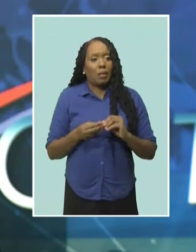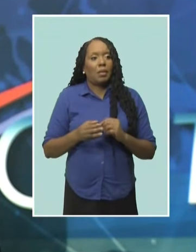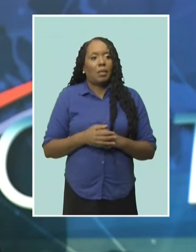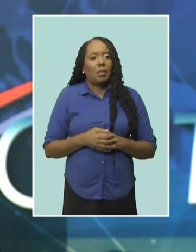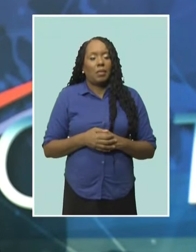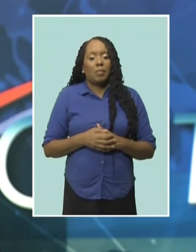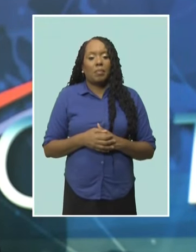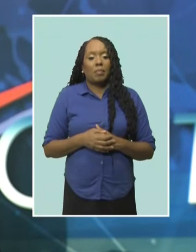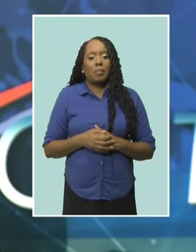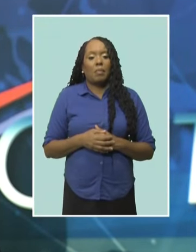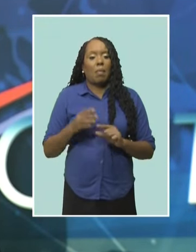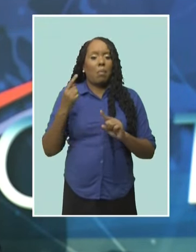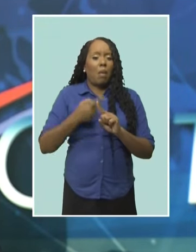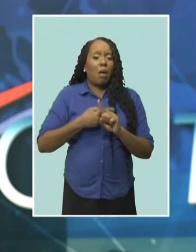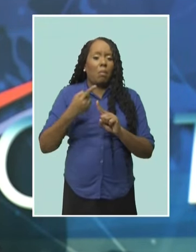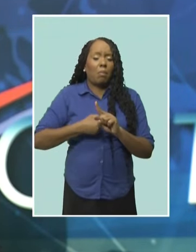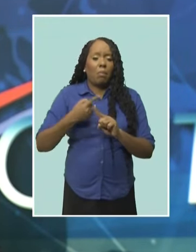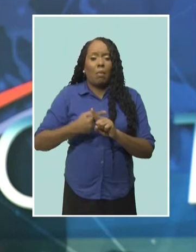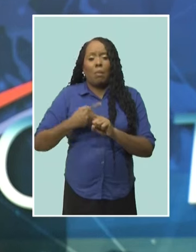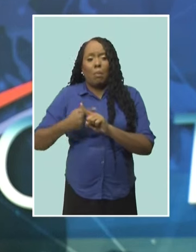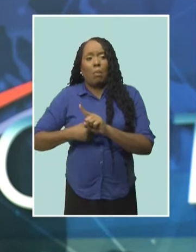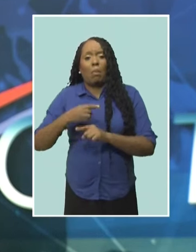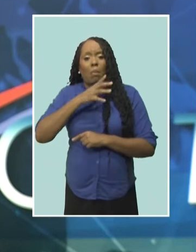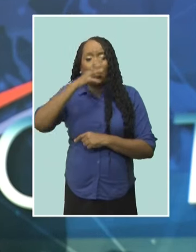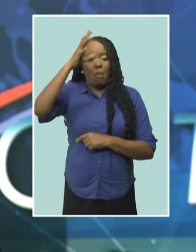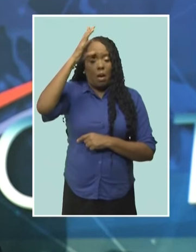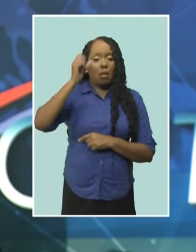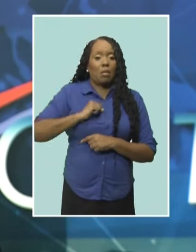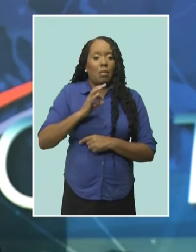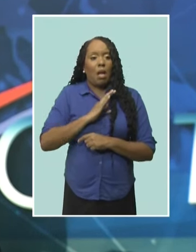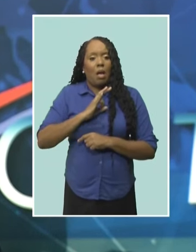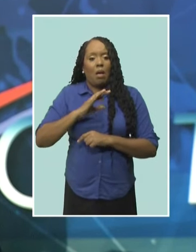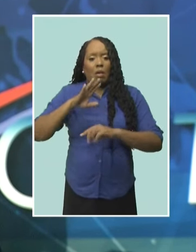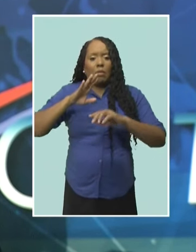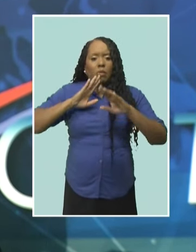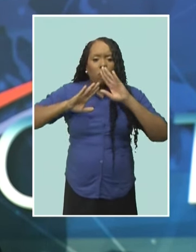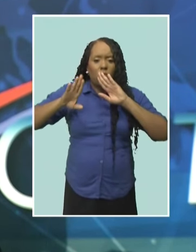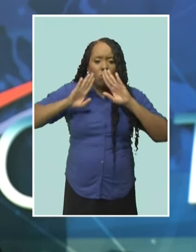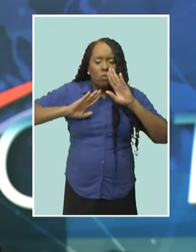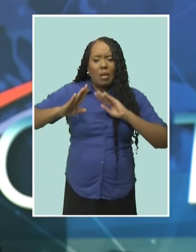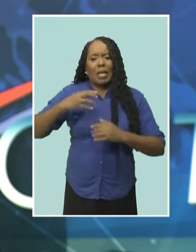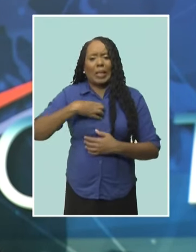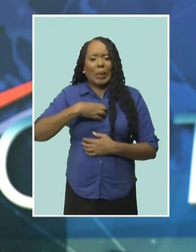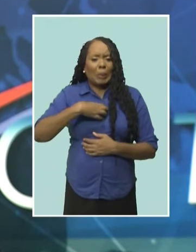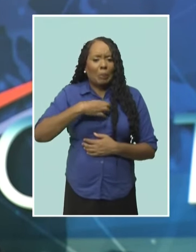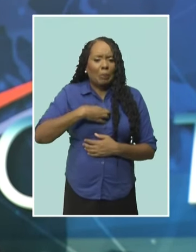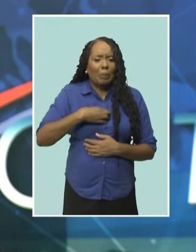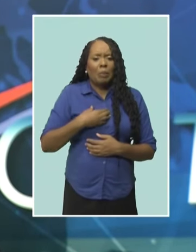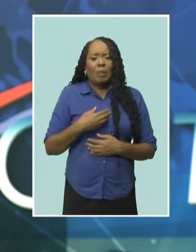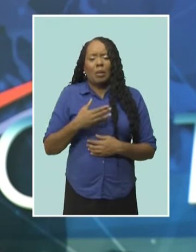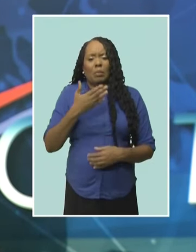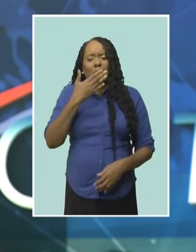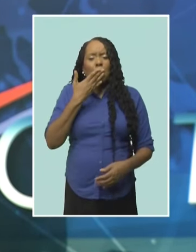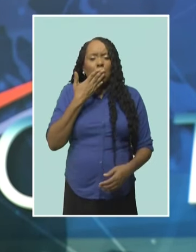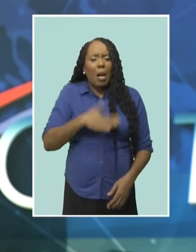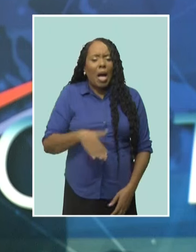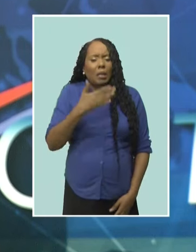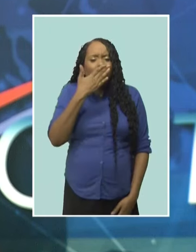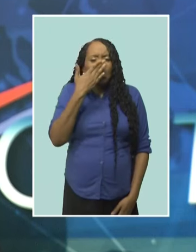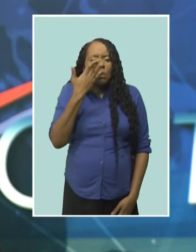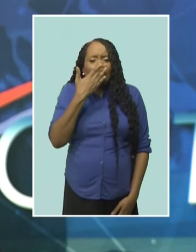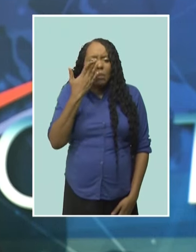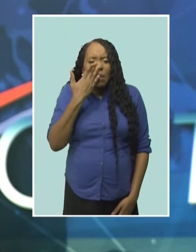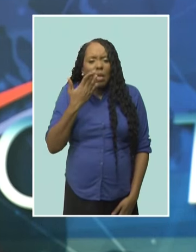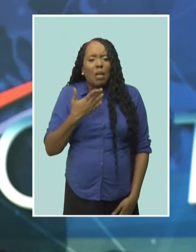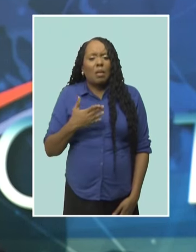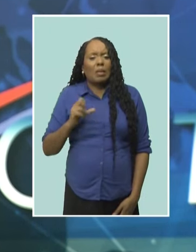that meeting follows months of frustration by parents and staff complaining about foul orders resulting in sick staff and students, and classing